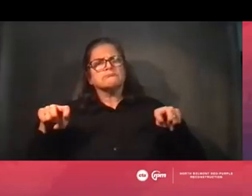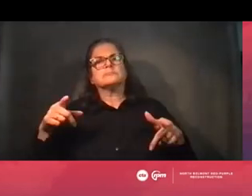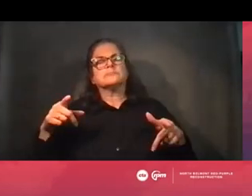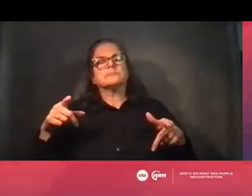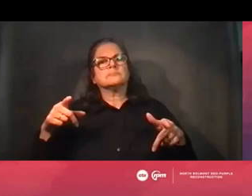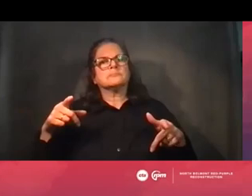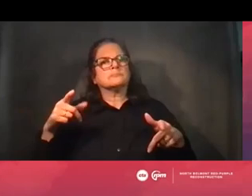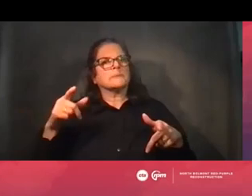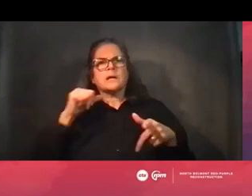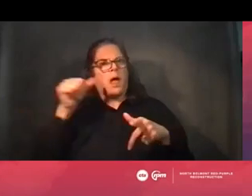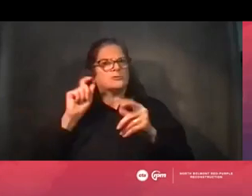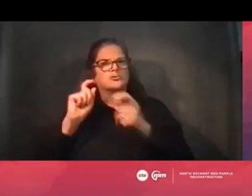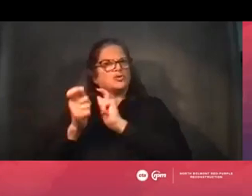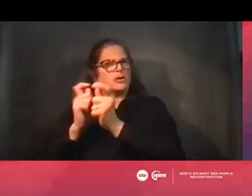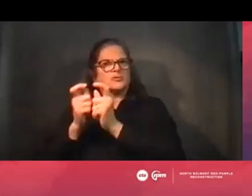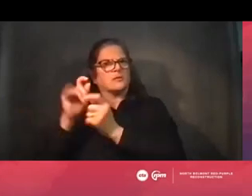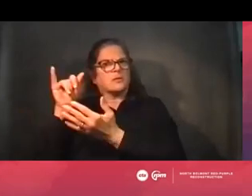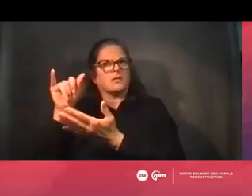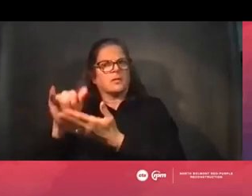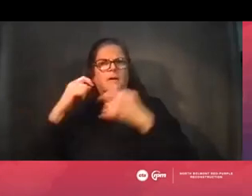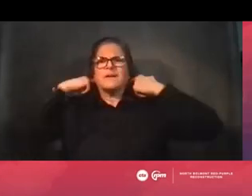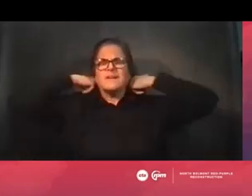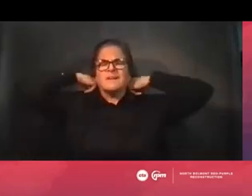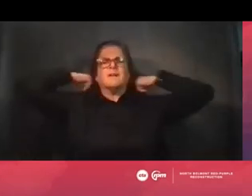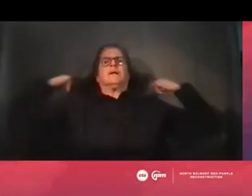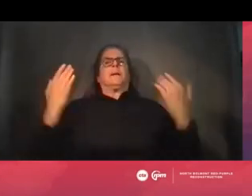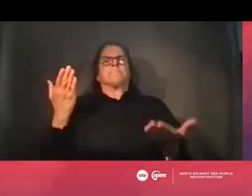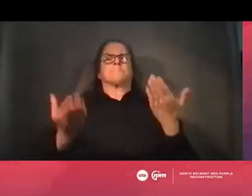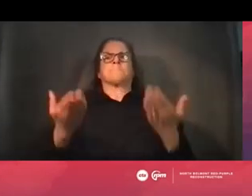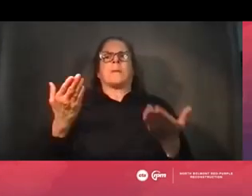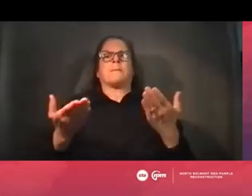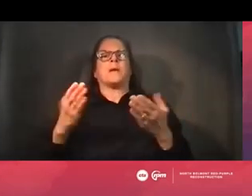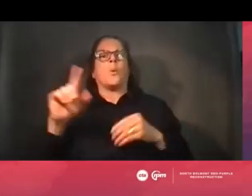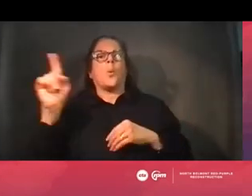will make announcements through our various newsletters and outreach in advance of it.